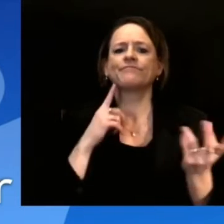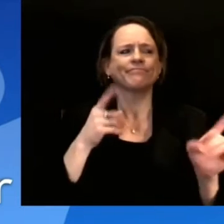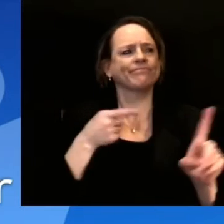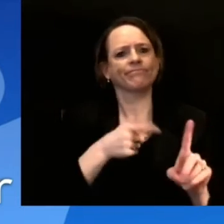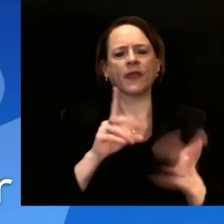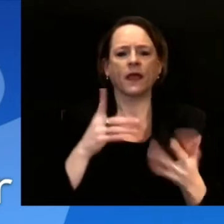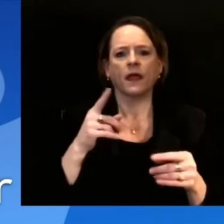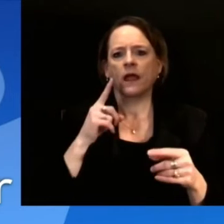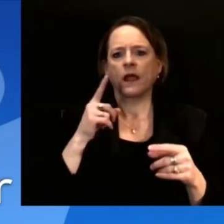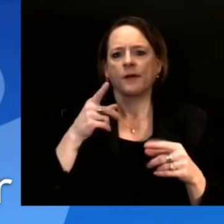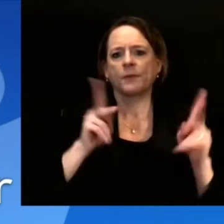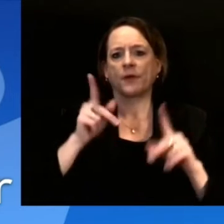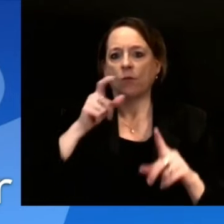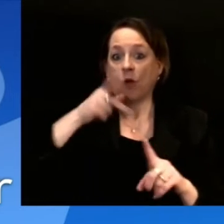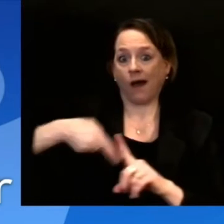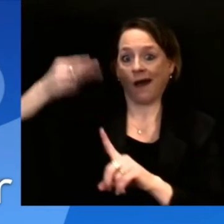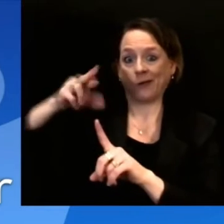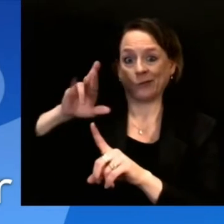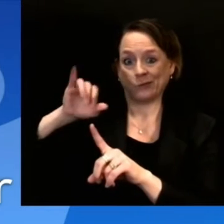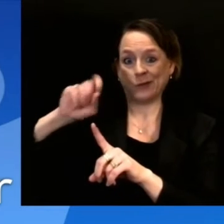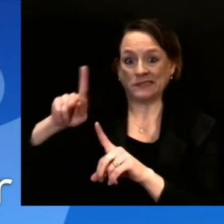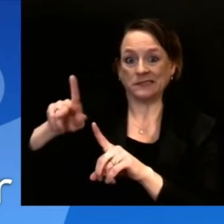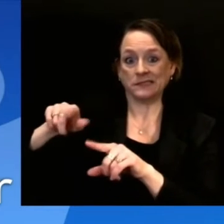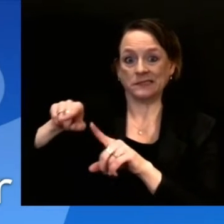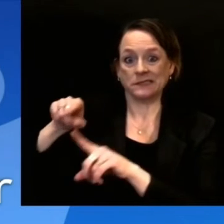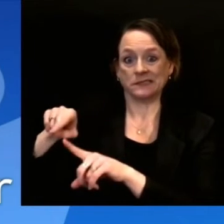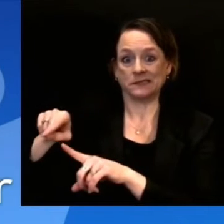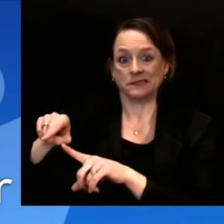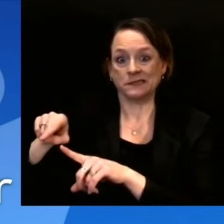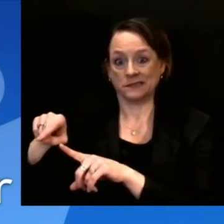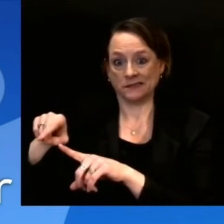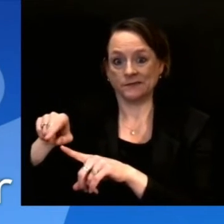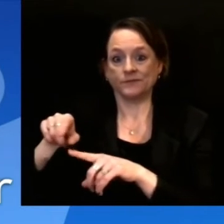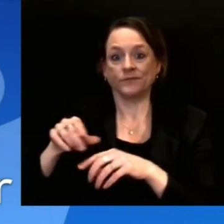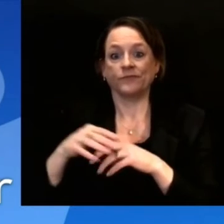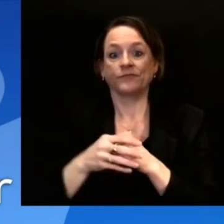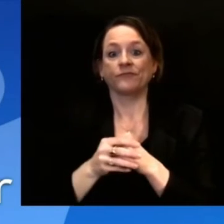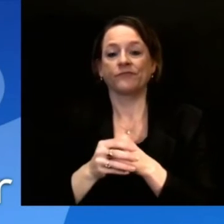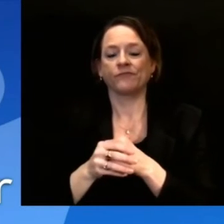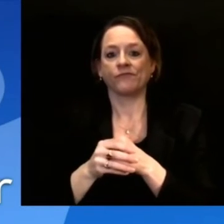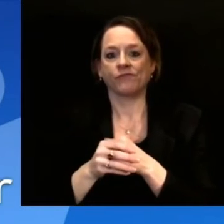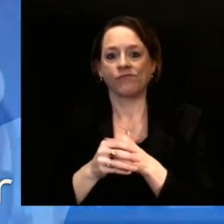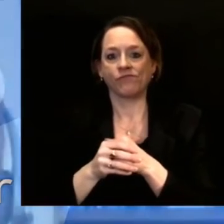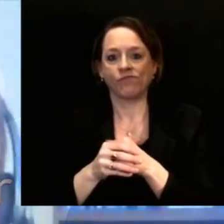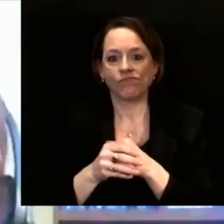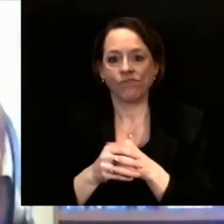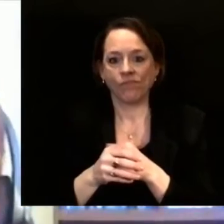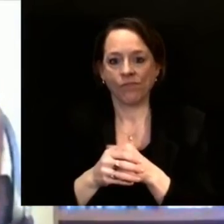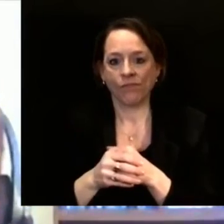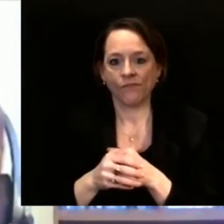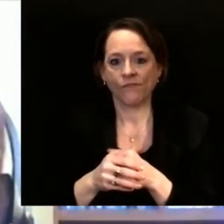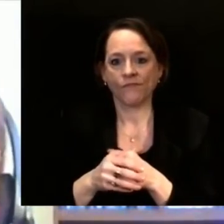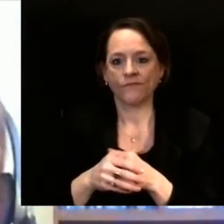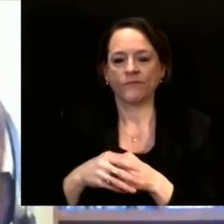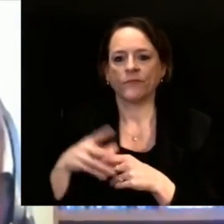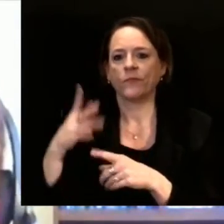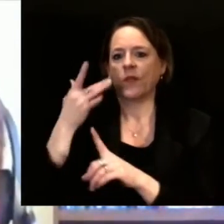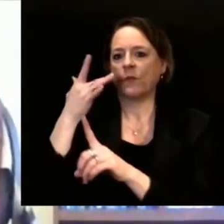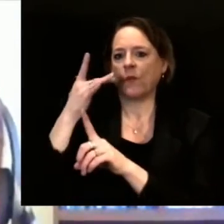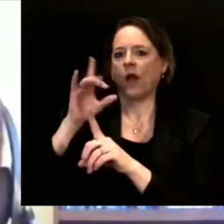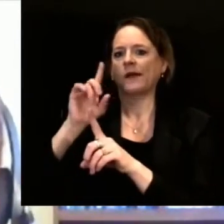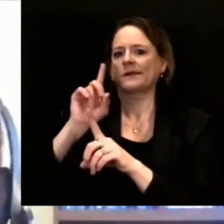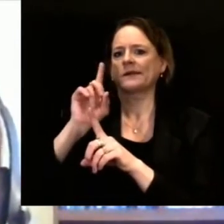recommended by the federal advisory committee. Thank you. So we know that people who live in